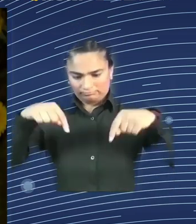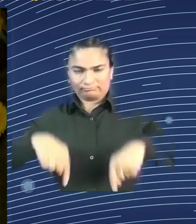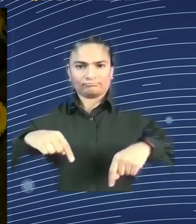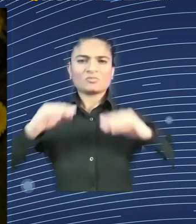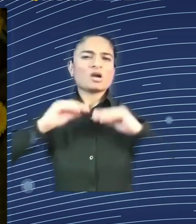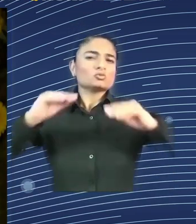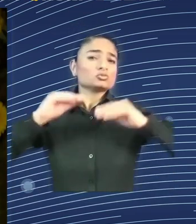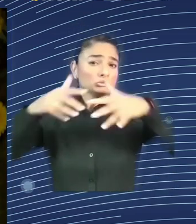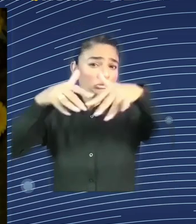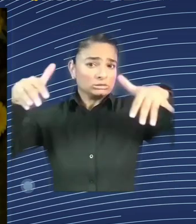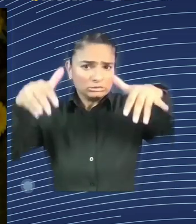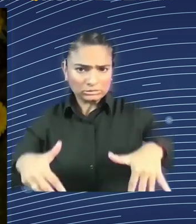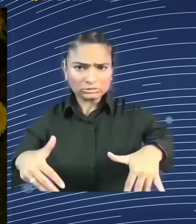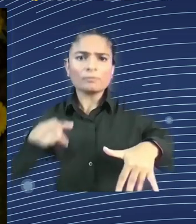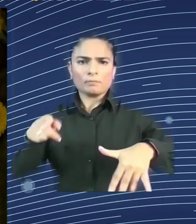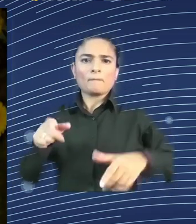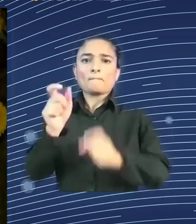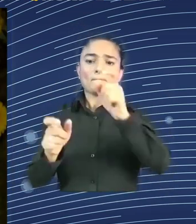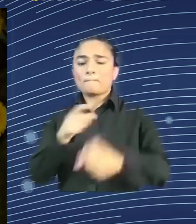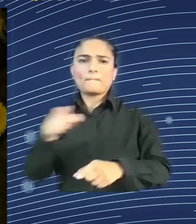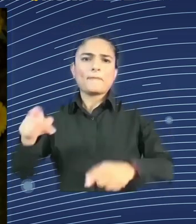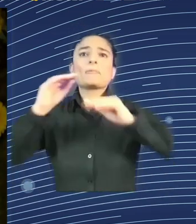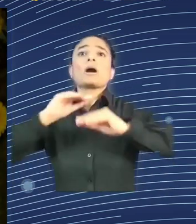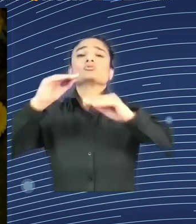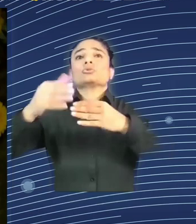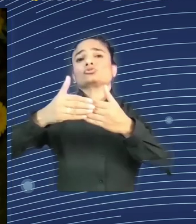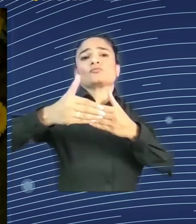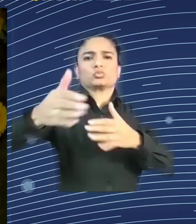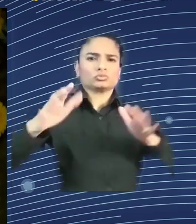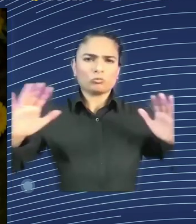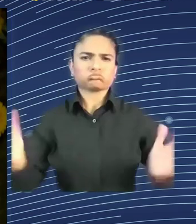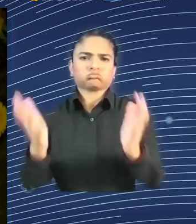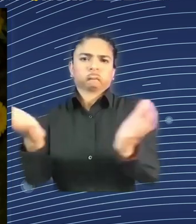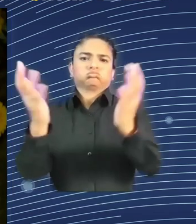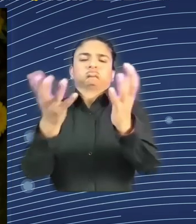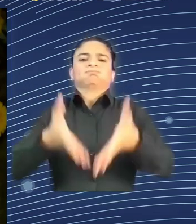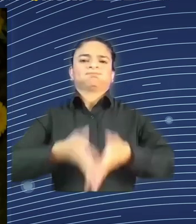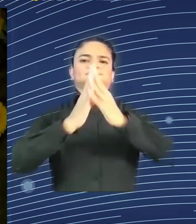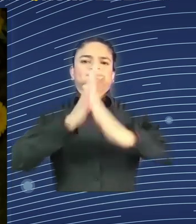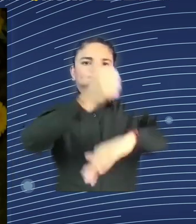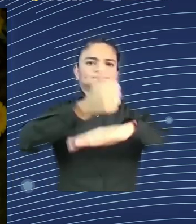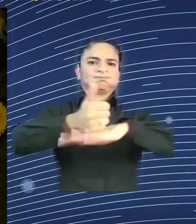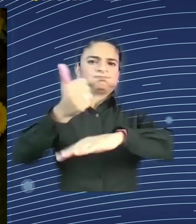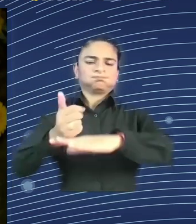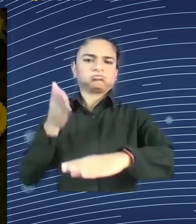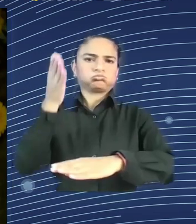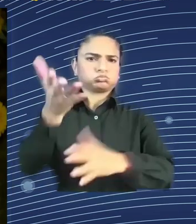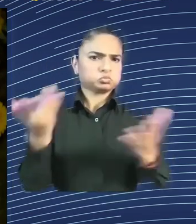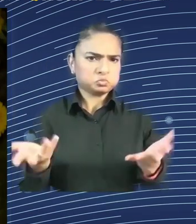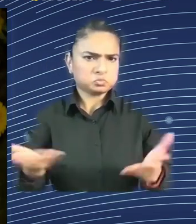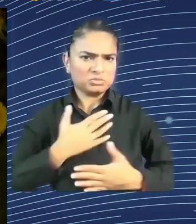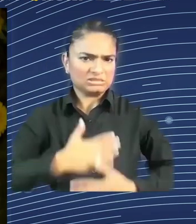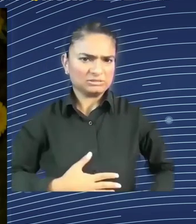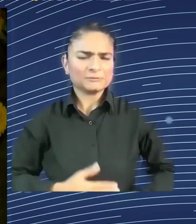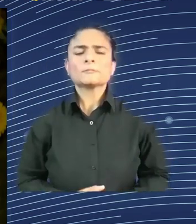Indeed, our focus is education, but first let me start with a quick reminder on the fact that technology is